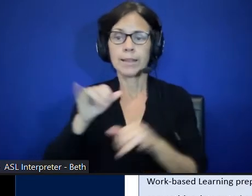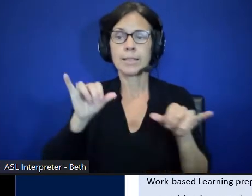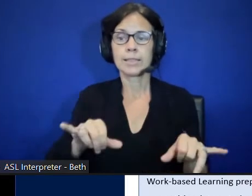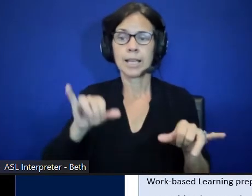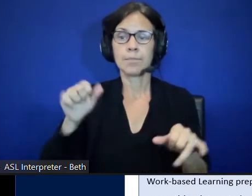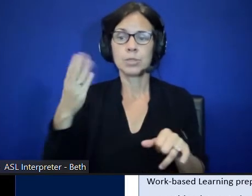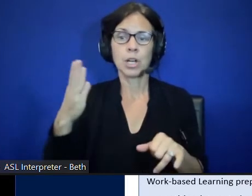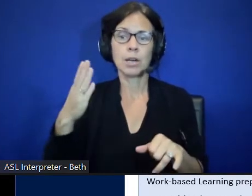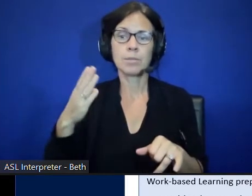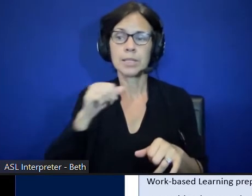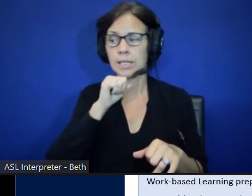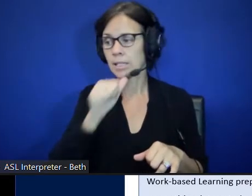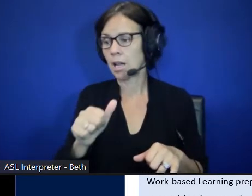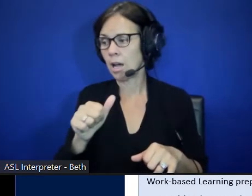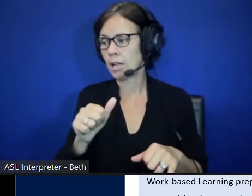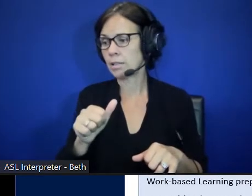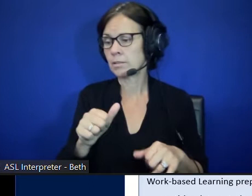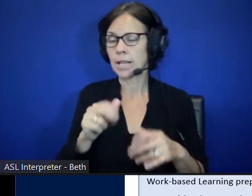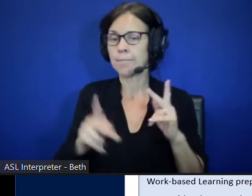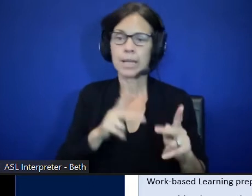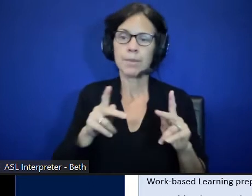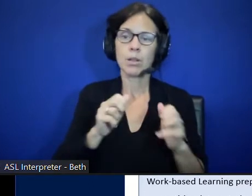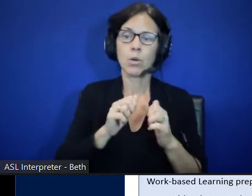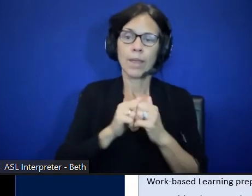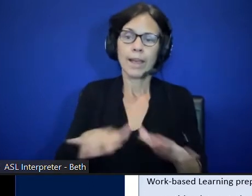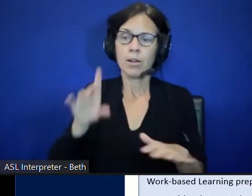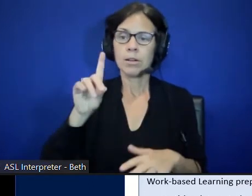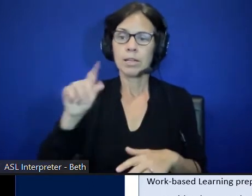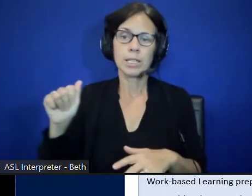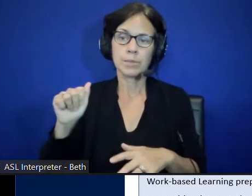-individuals without disabilities have access to.